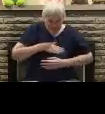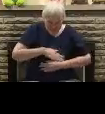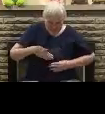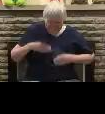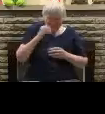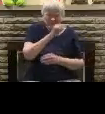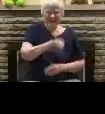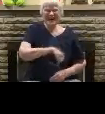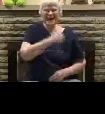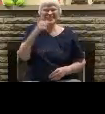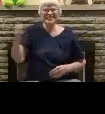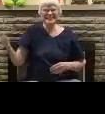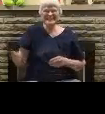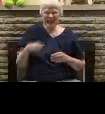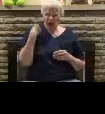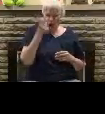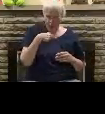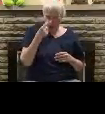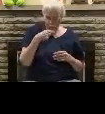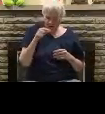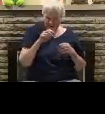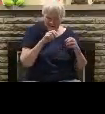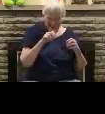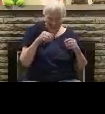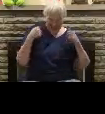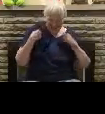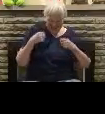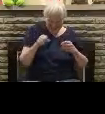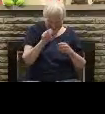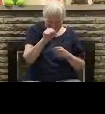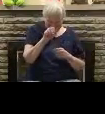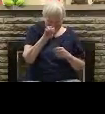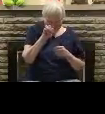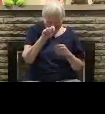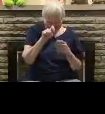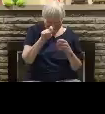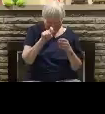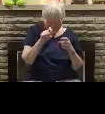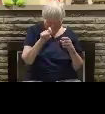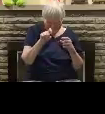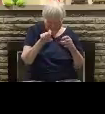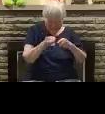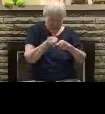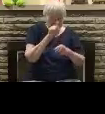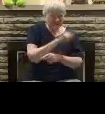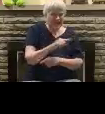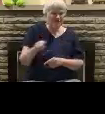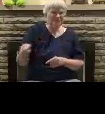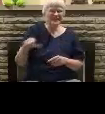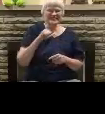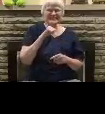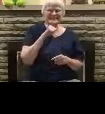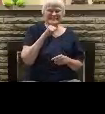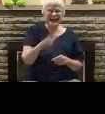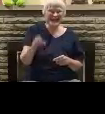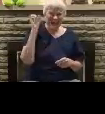Now, we are not under a theocracy, so putting sodomites to death is not our place. And it's not the place of the